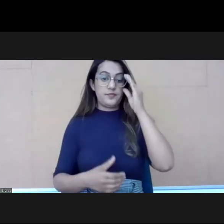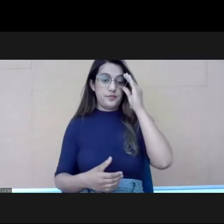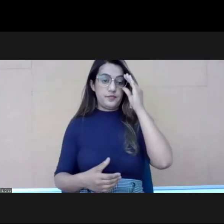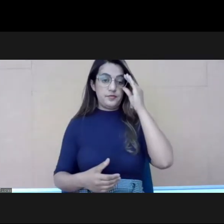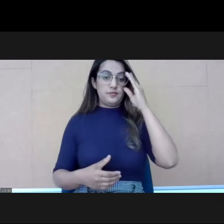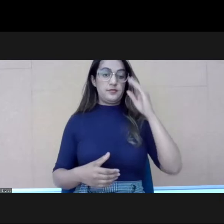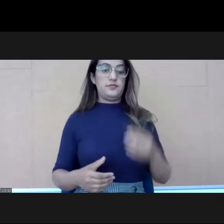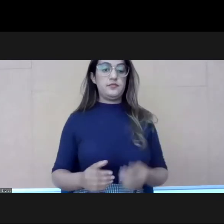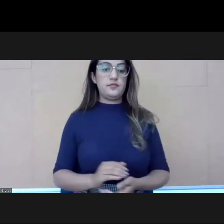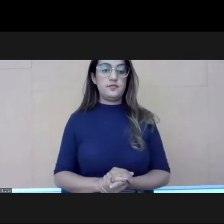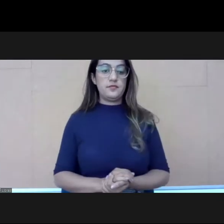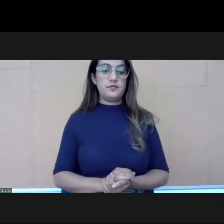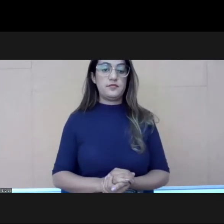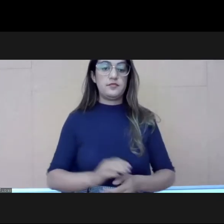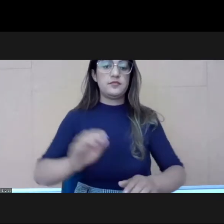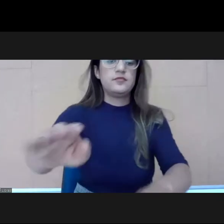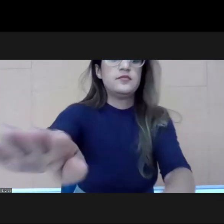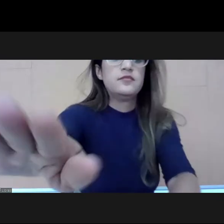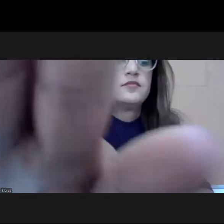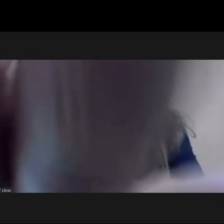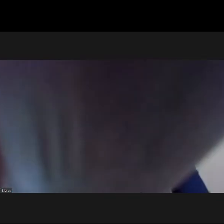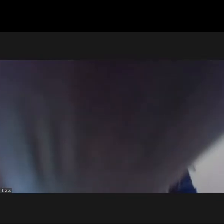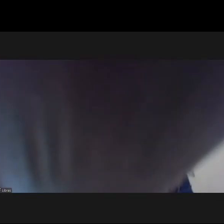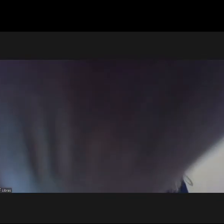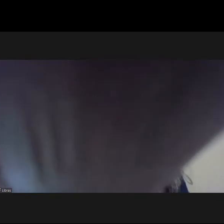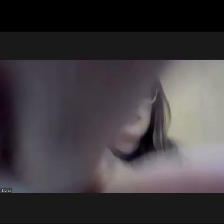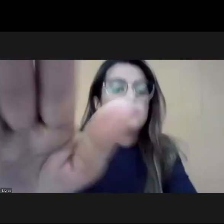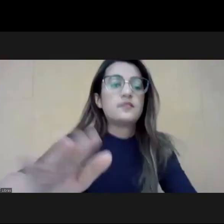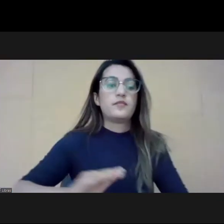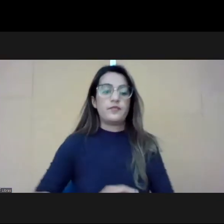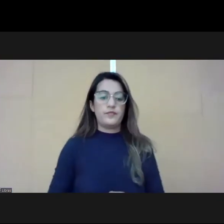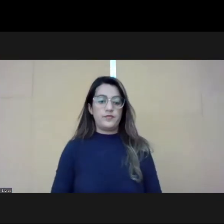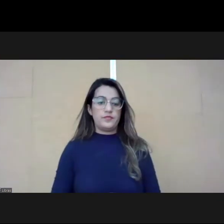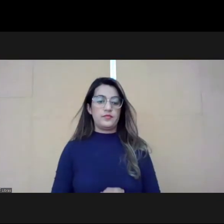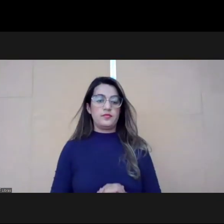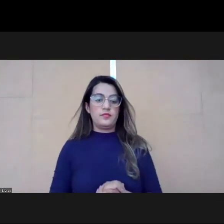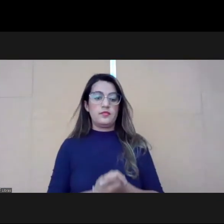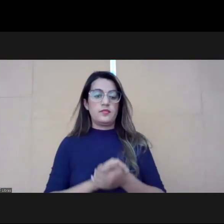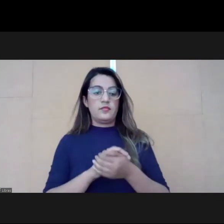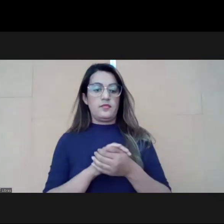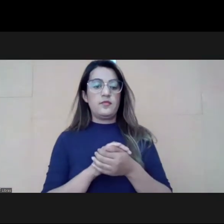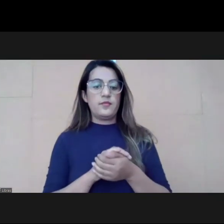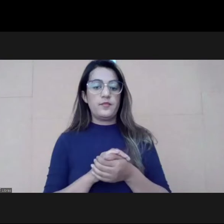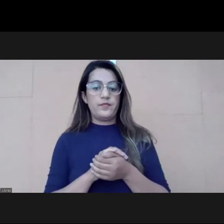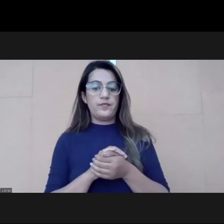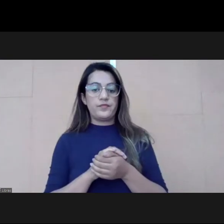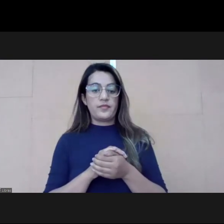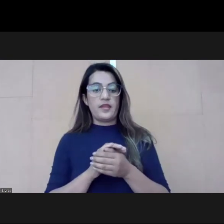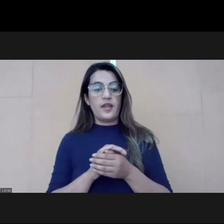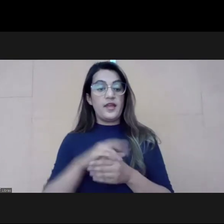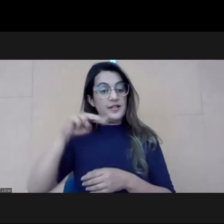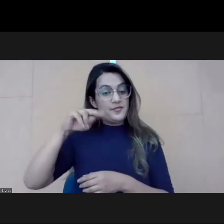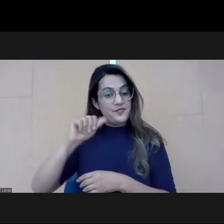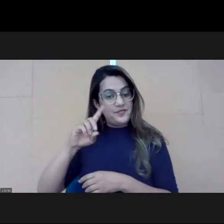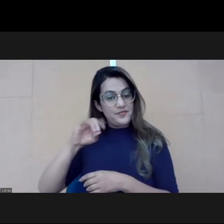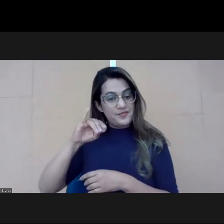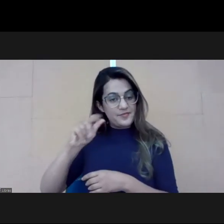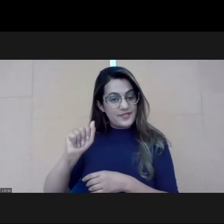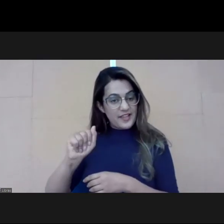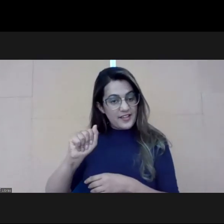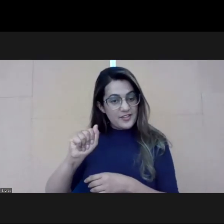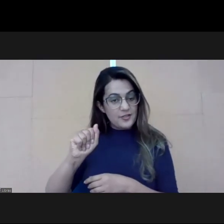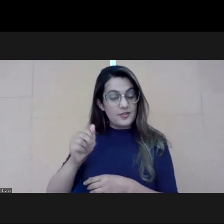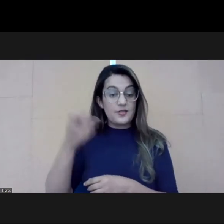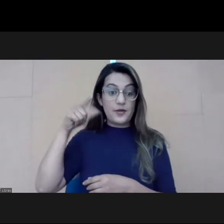Nadia, I don't know, can you hear me? I'm João from Anap in Brazil. Thanks a lot for your presentation. You are so quick